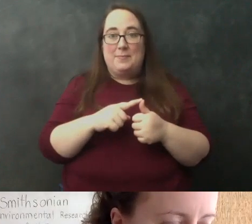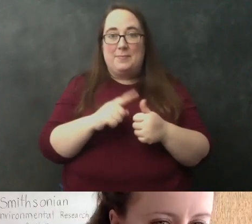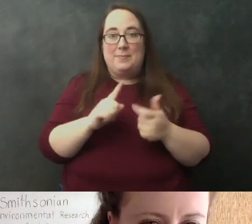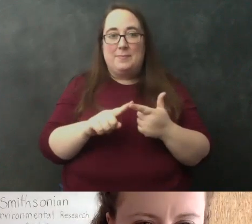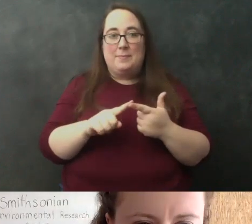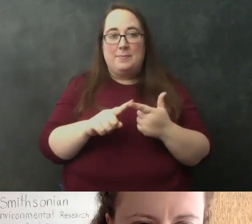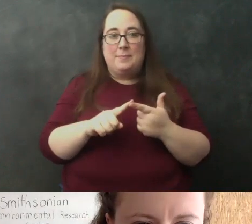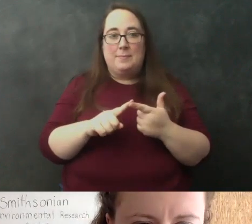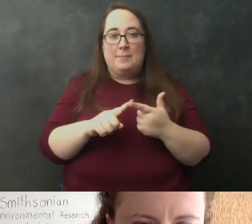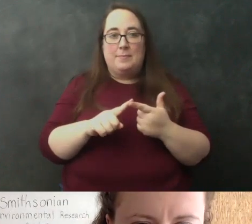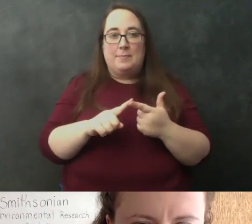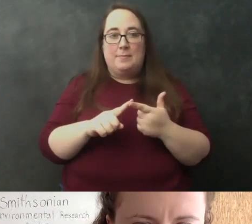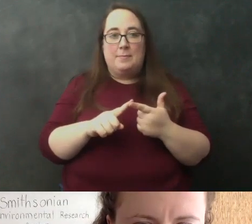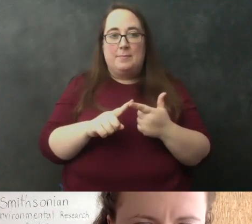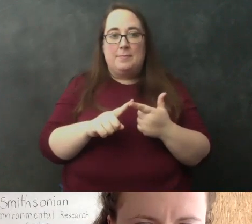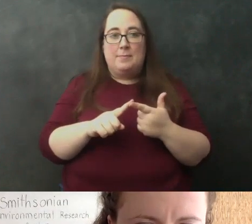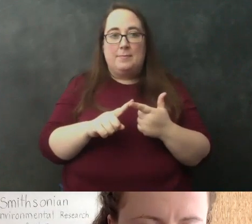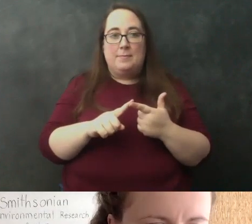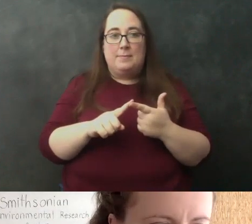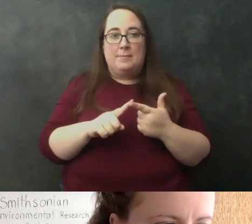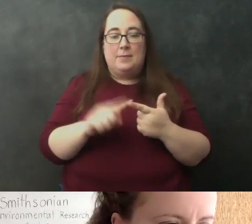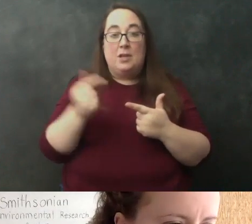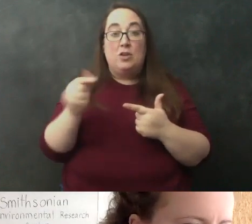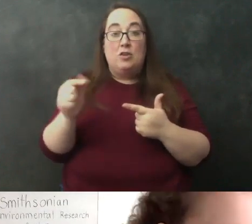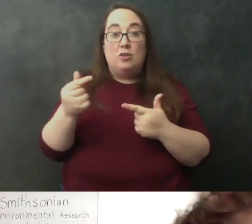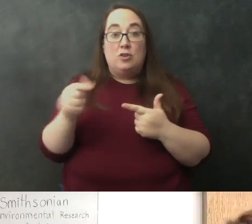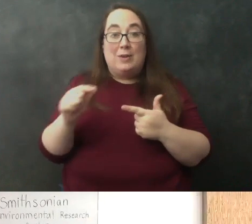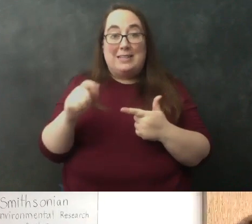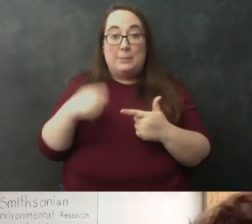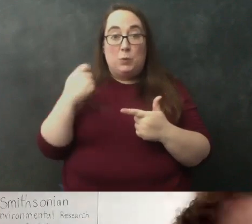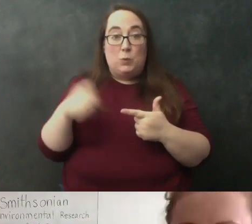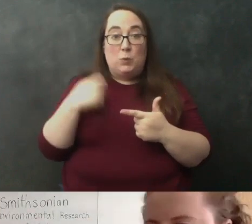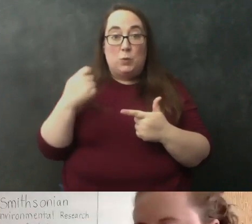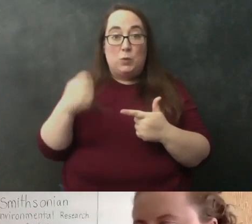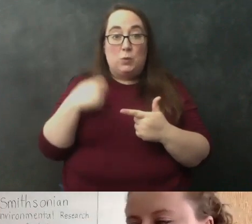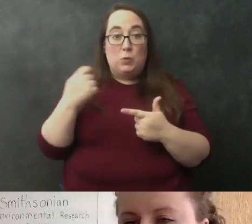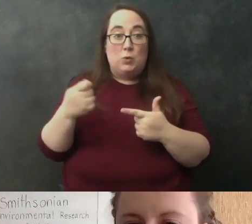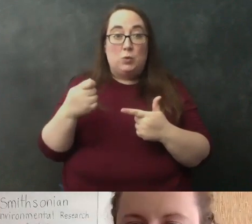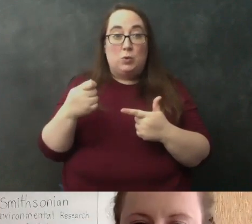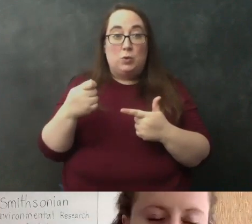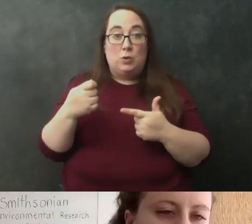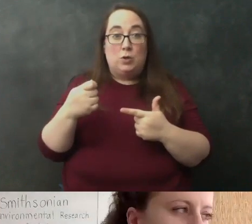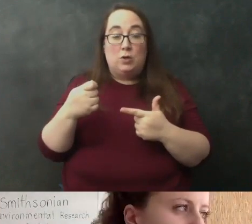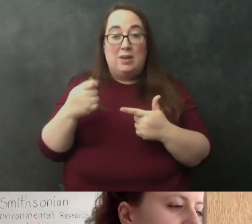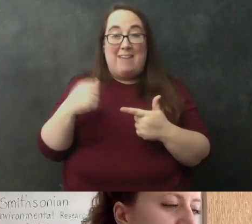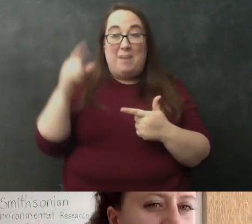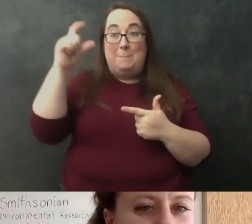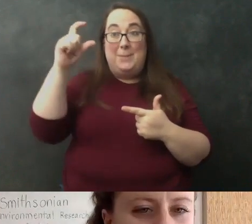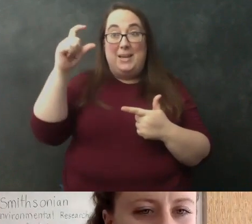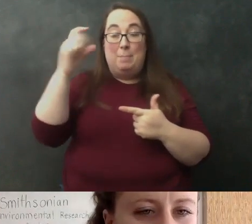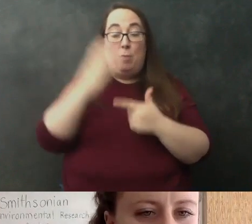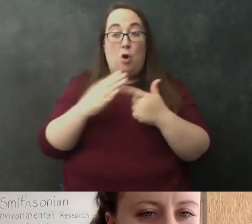a green spoon that has a big side and a little side